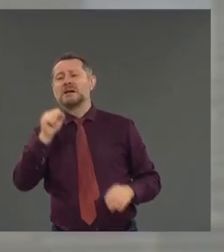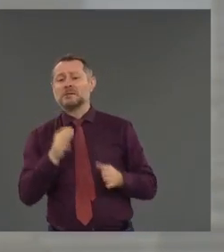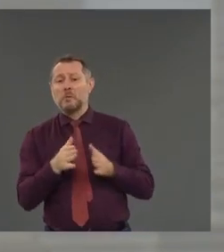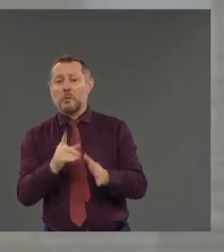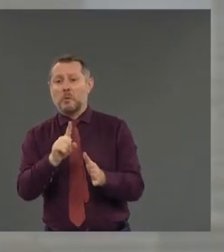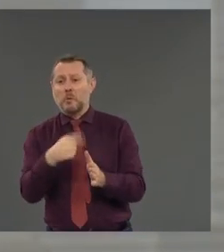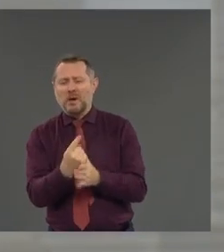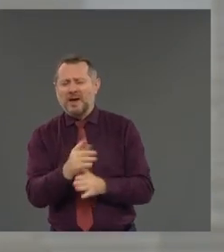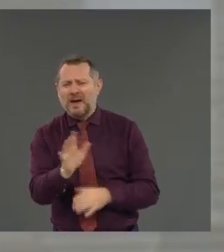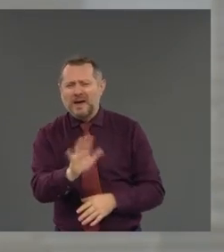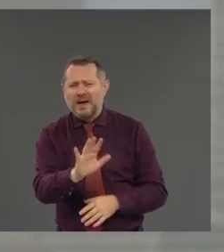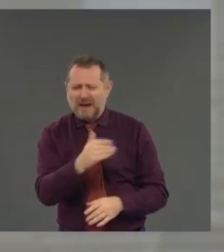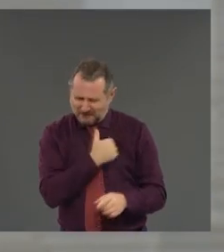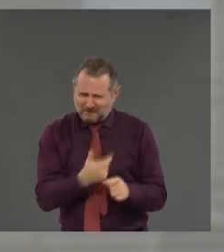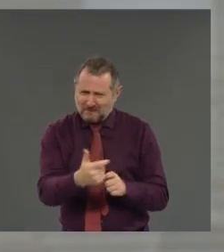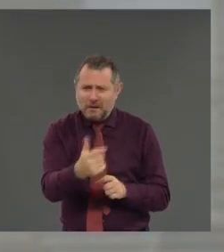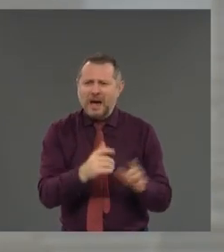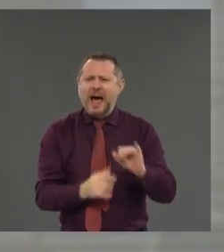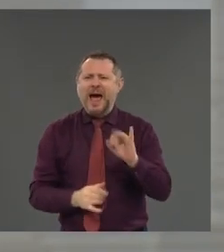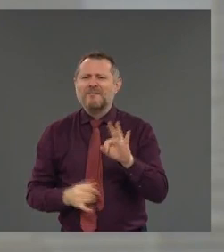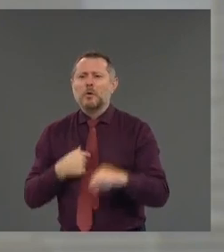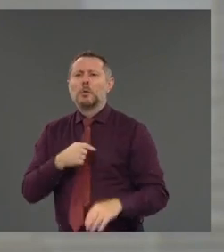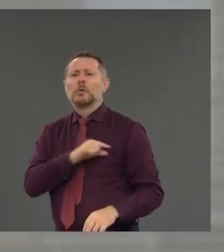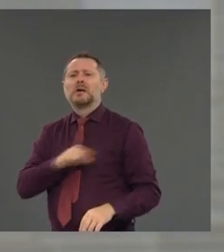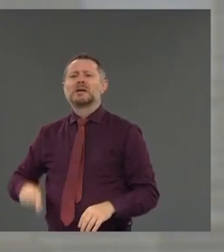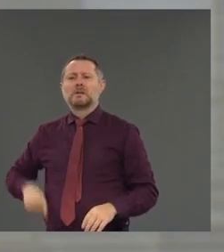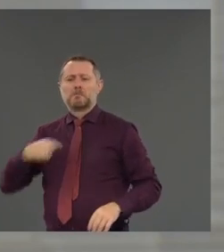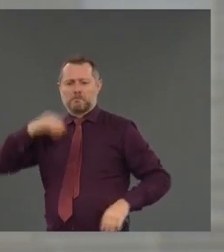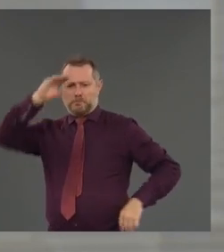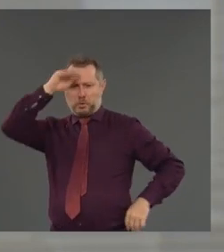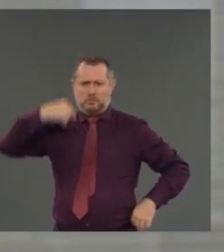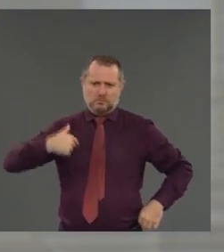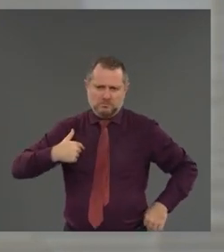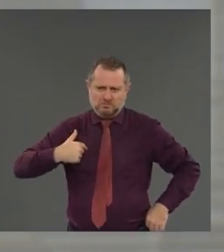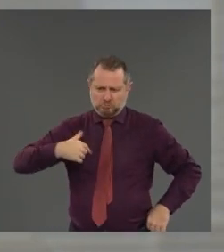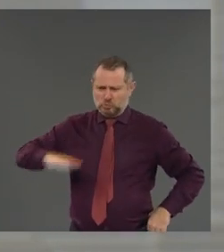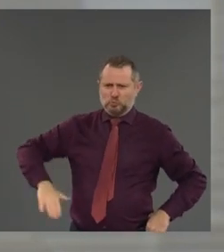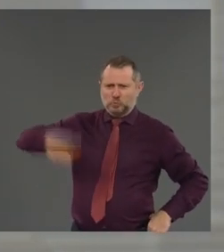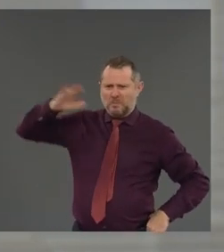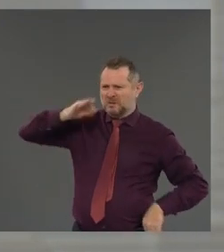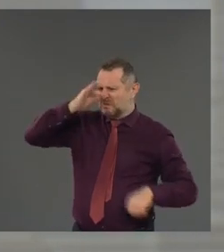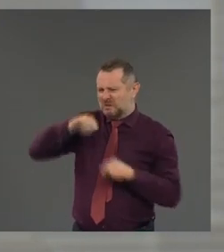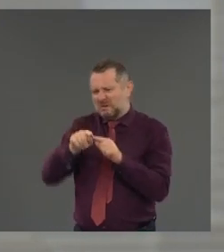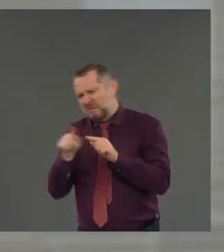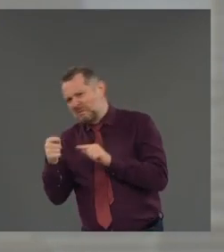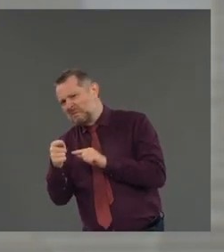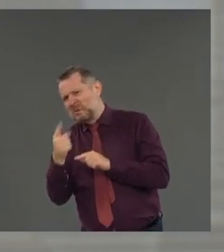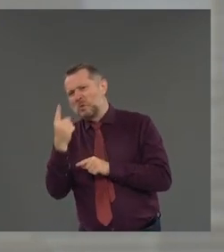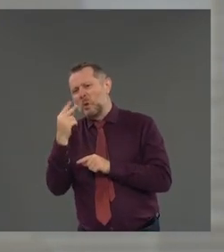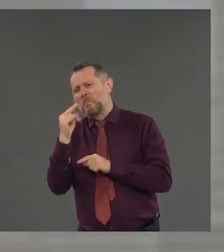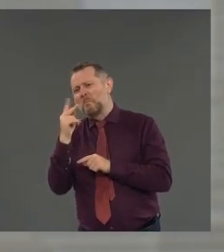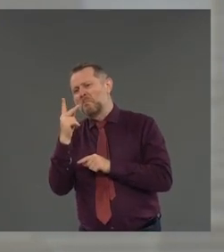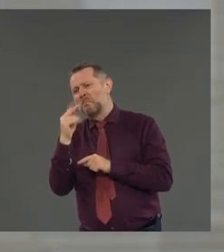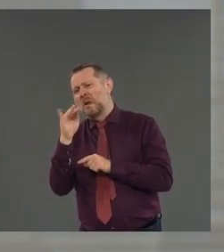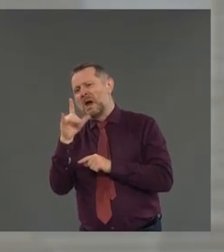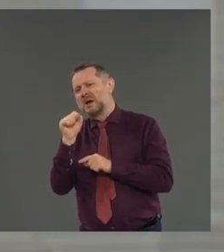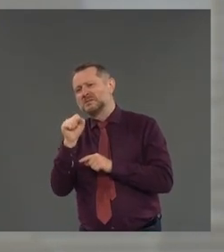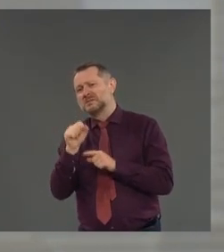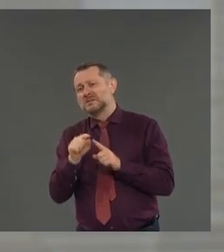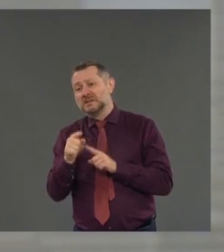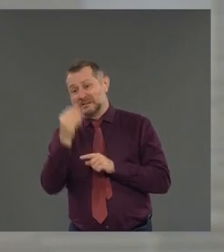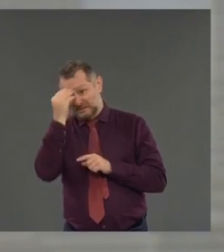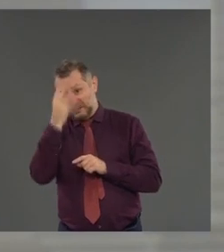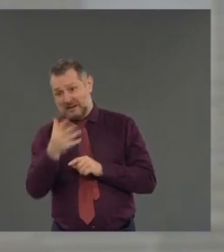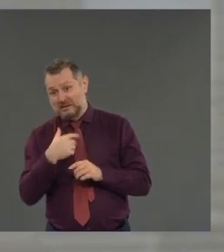boy. I grew up a few miles from this airport. It can take you an hour